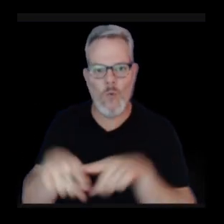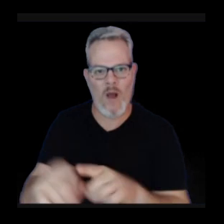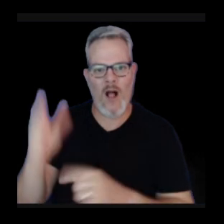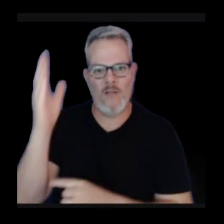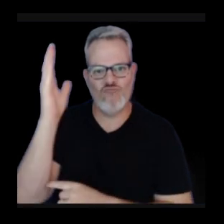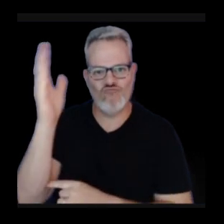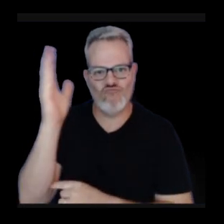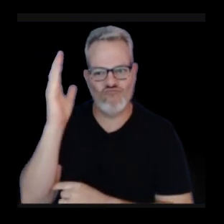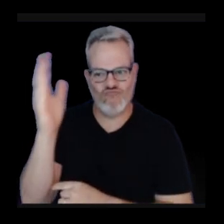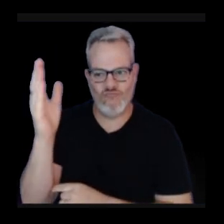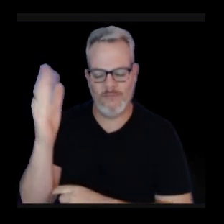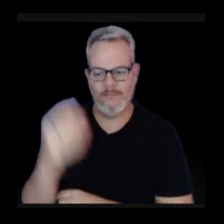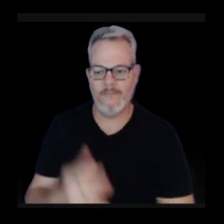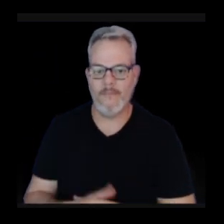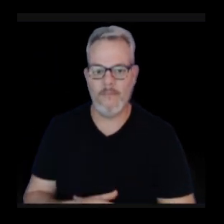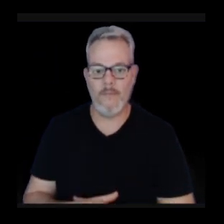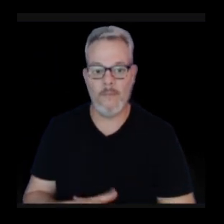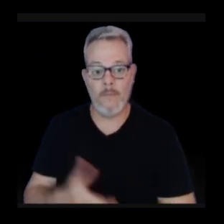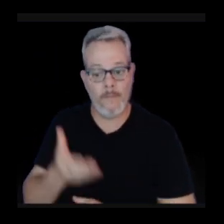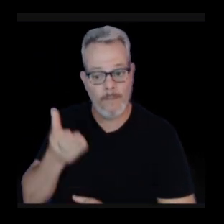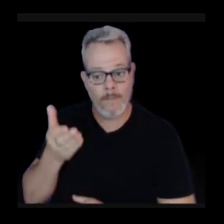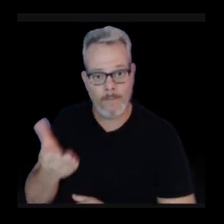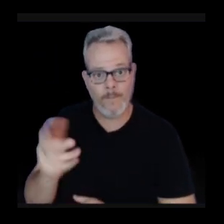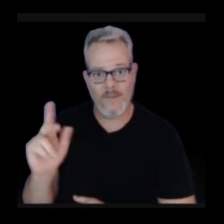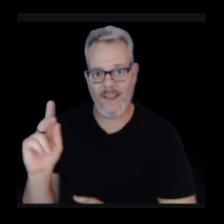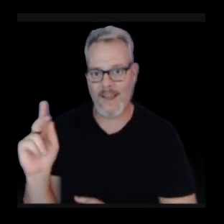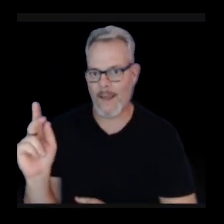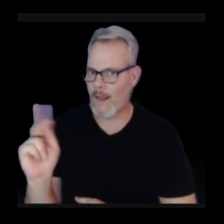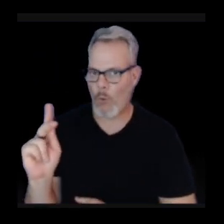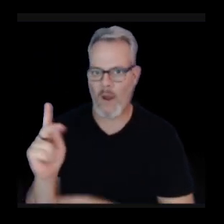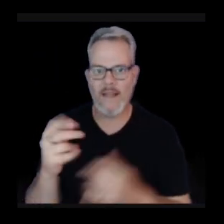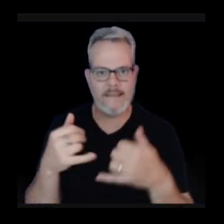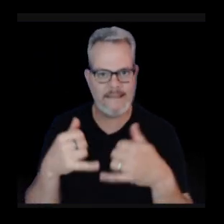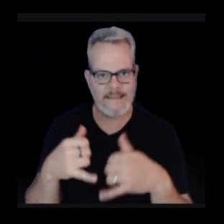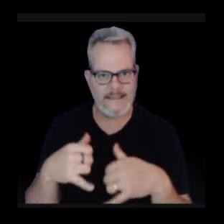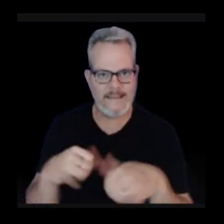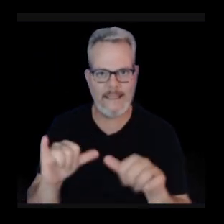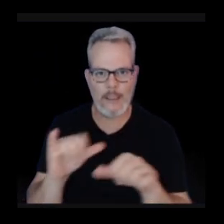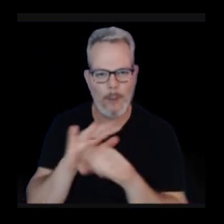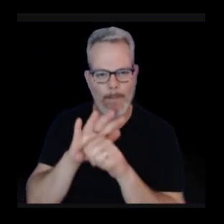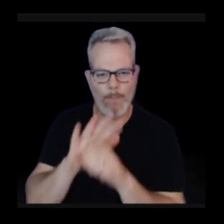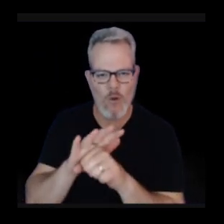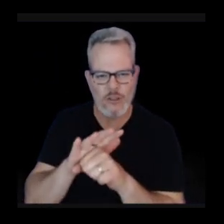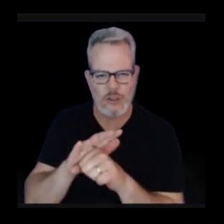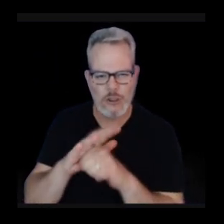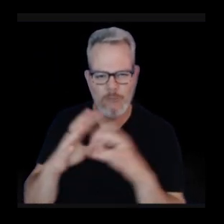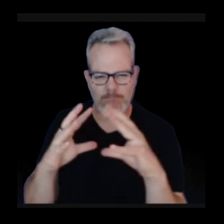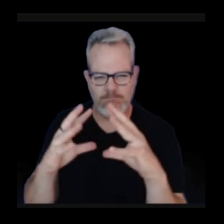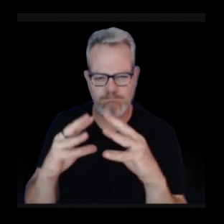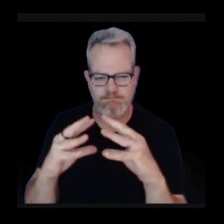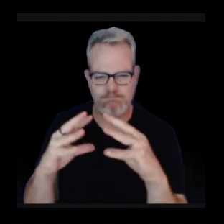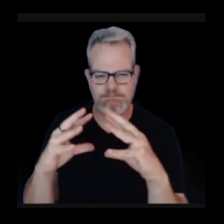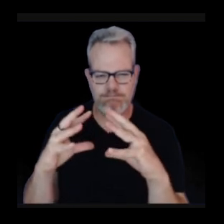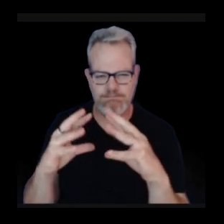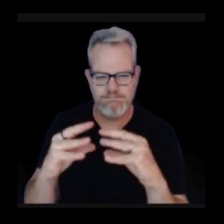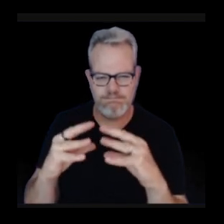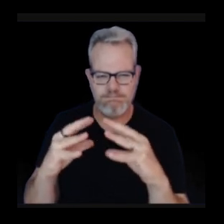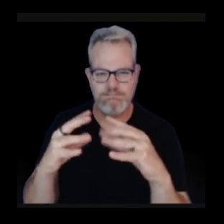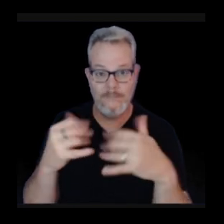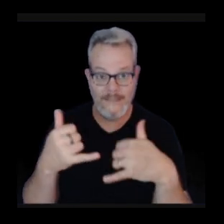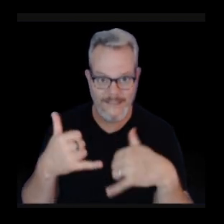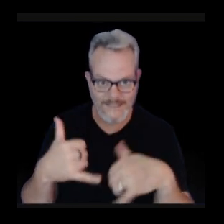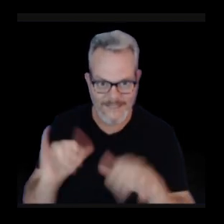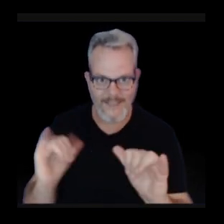So that's Kilauea. She's still pressurized and she still has room to stretch potentially. So we'll just wait and see what comes next there.